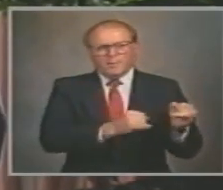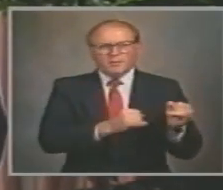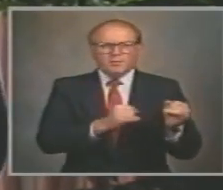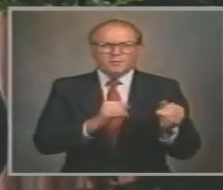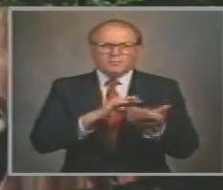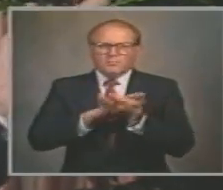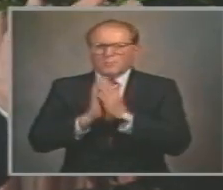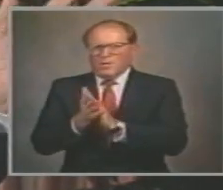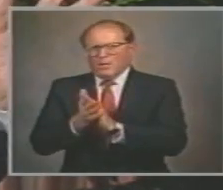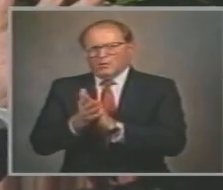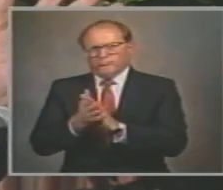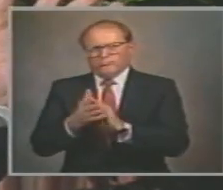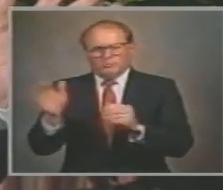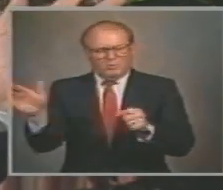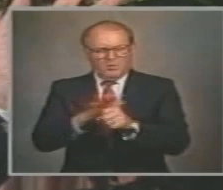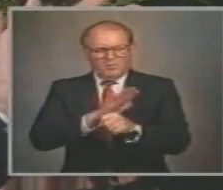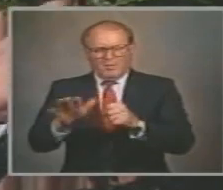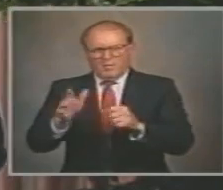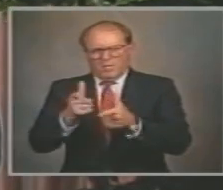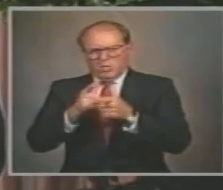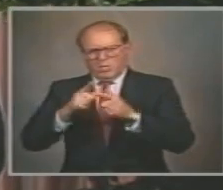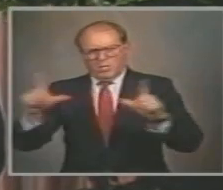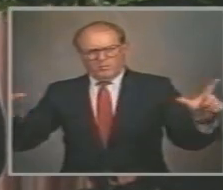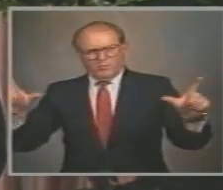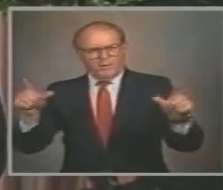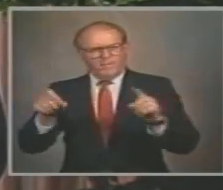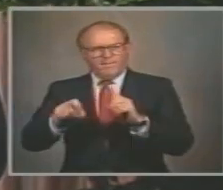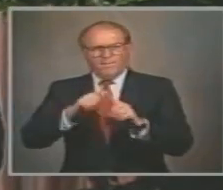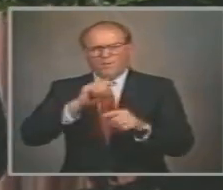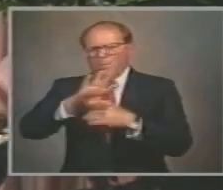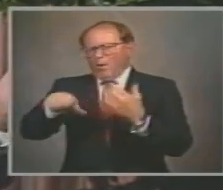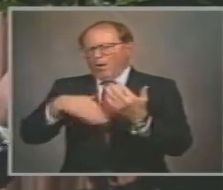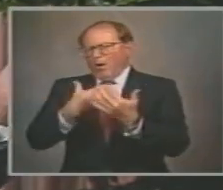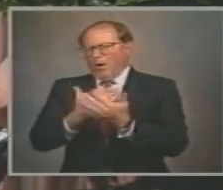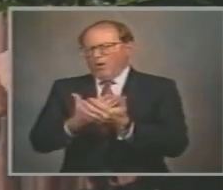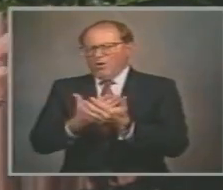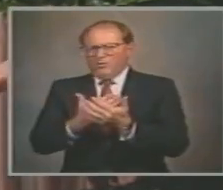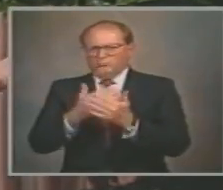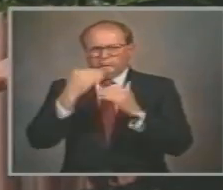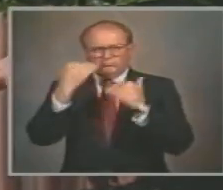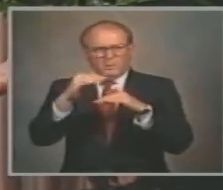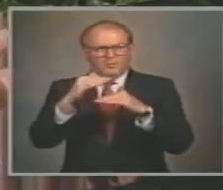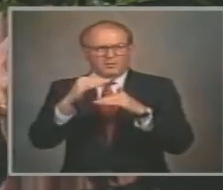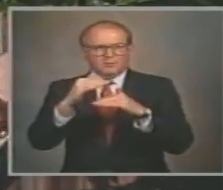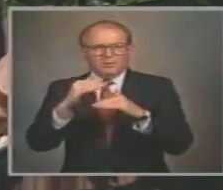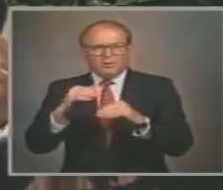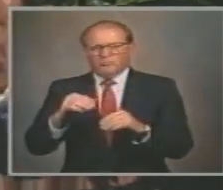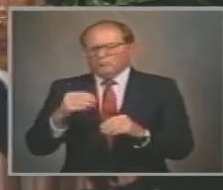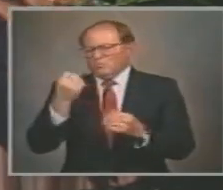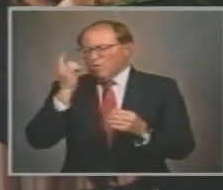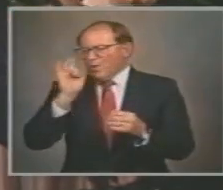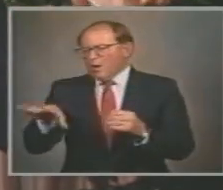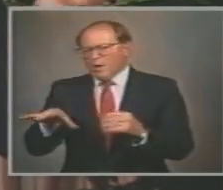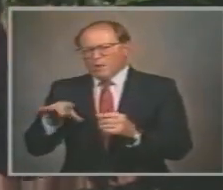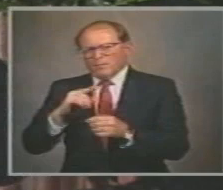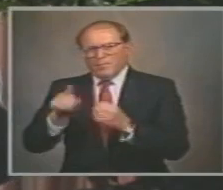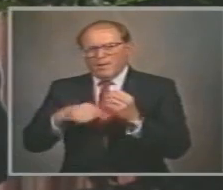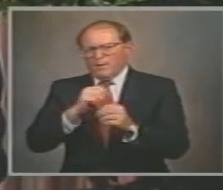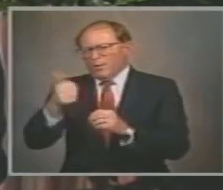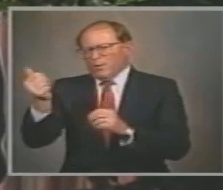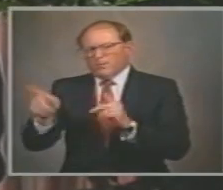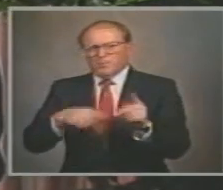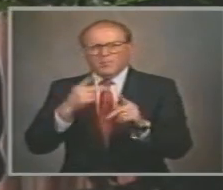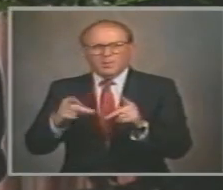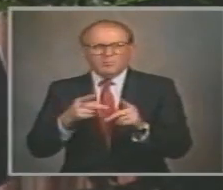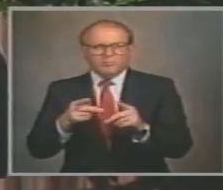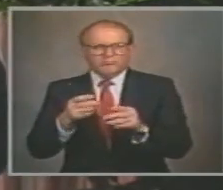totally liberated From all constraints Notwithstanding The interest of other people Or the general interest Of